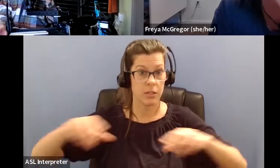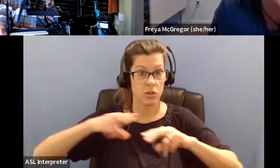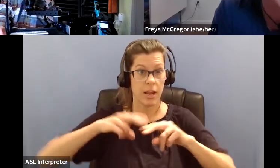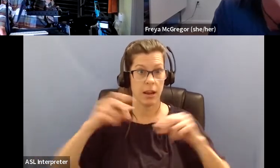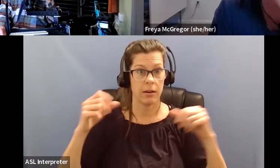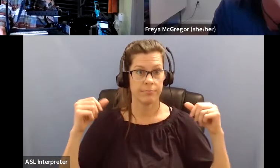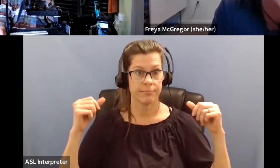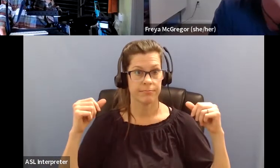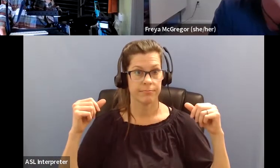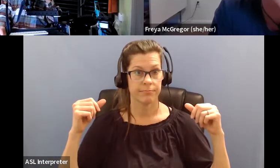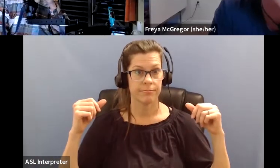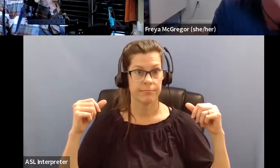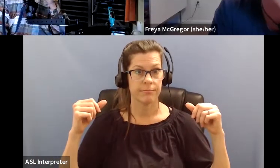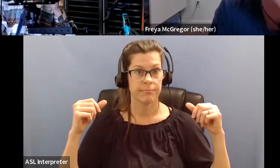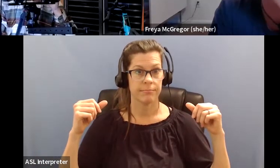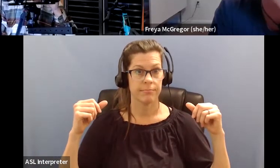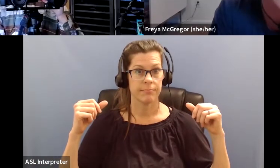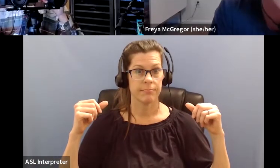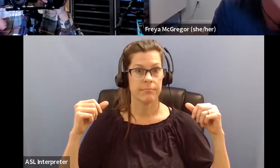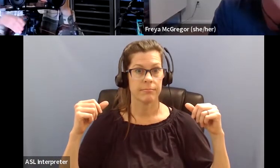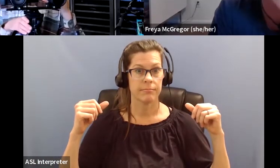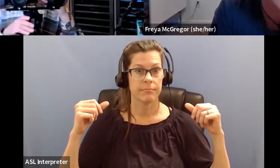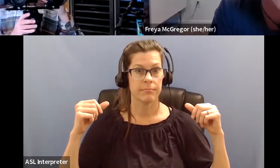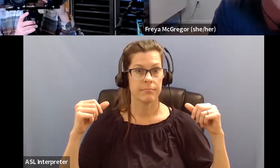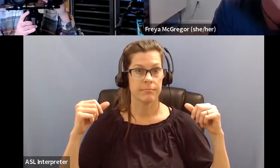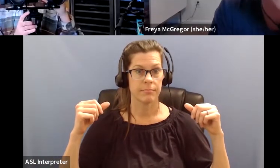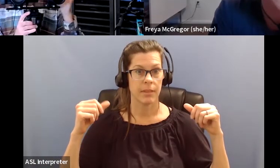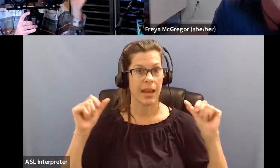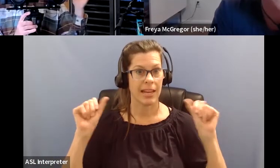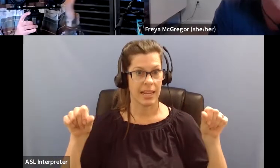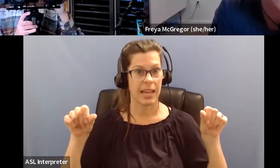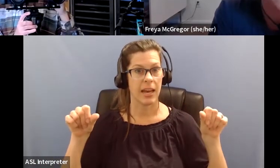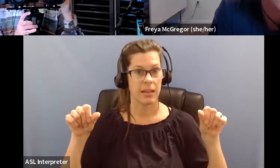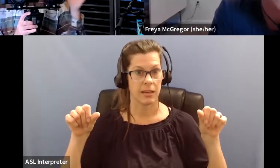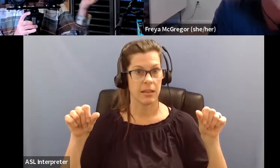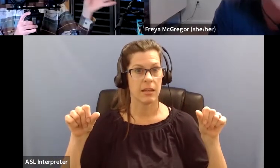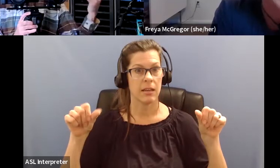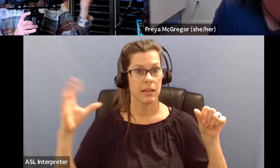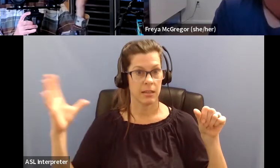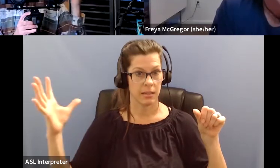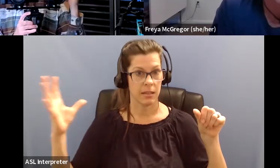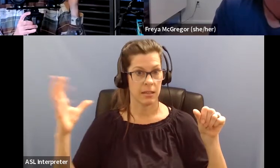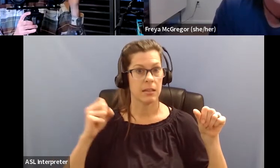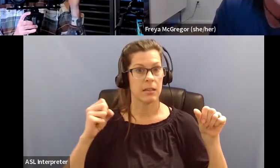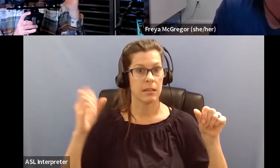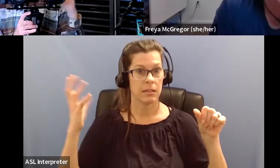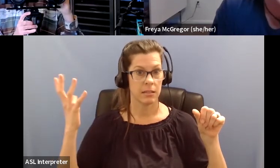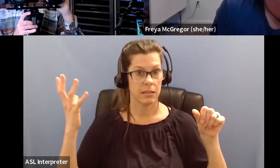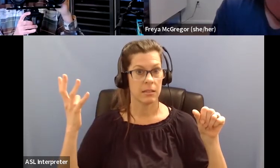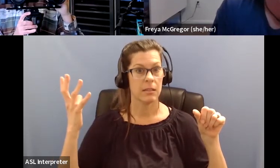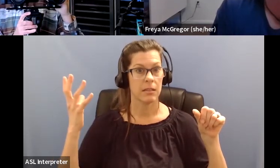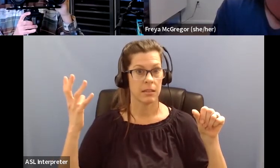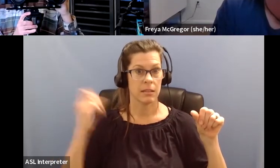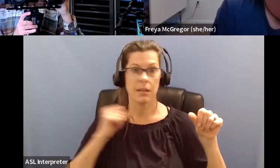it gives me the ability to have my hand that I'm not supporting my